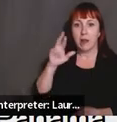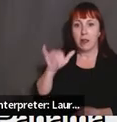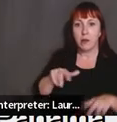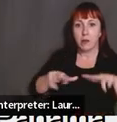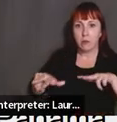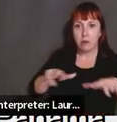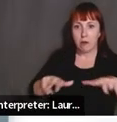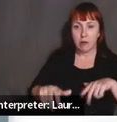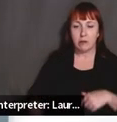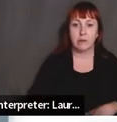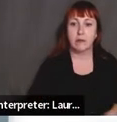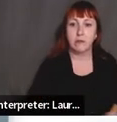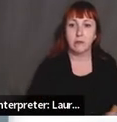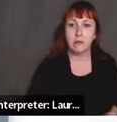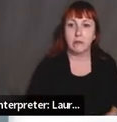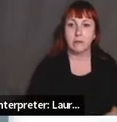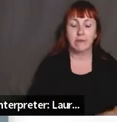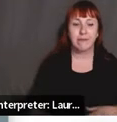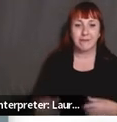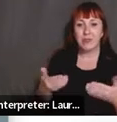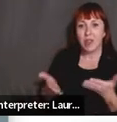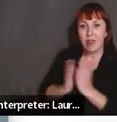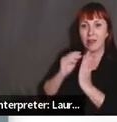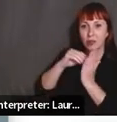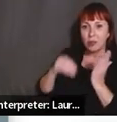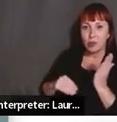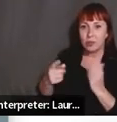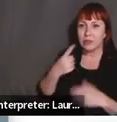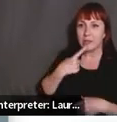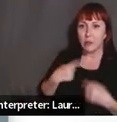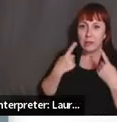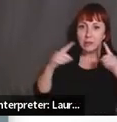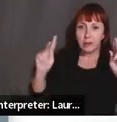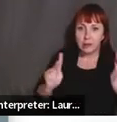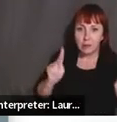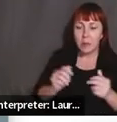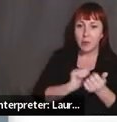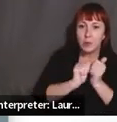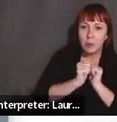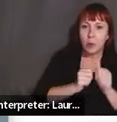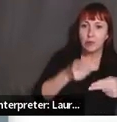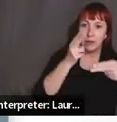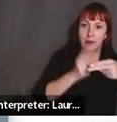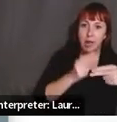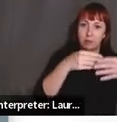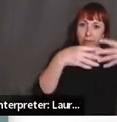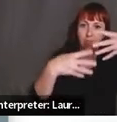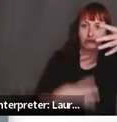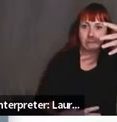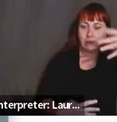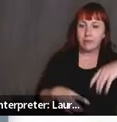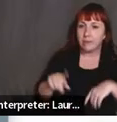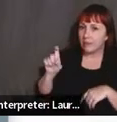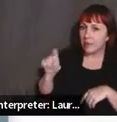students to give a list of actors, celebrities, sports, people, and then she asks what's